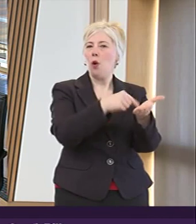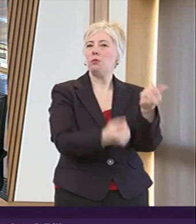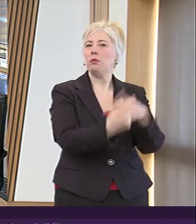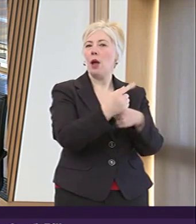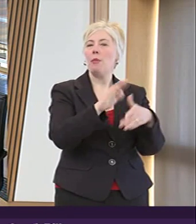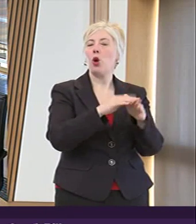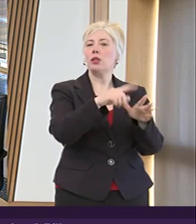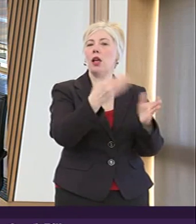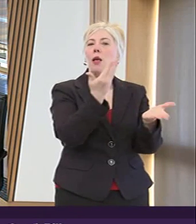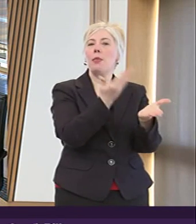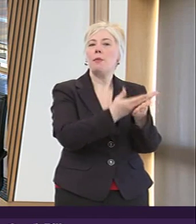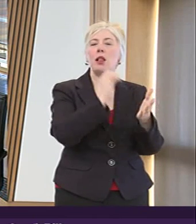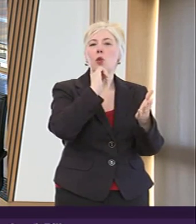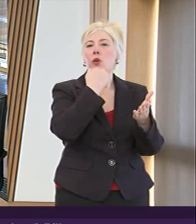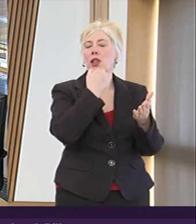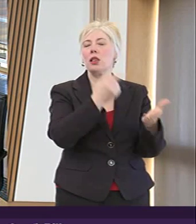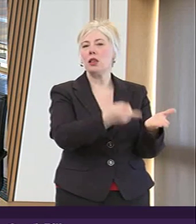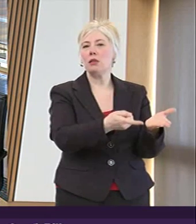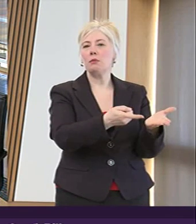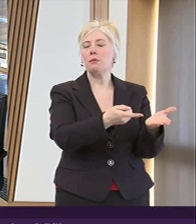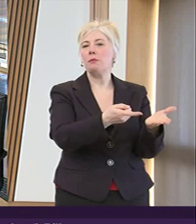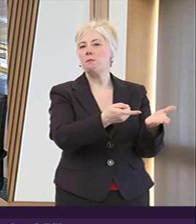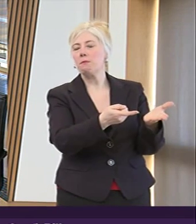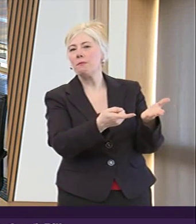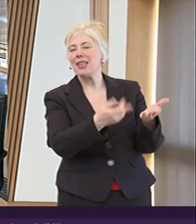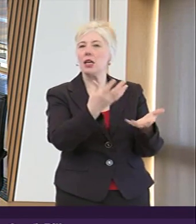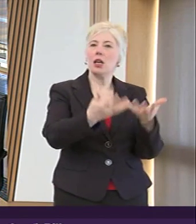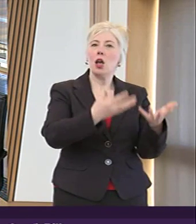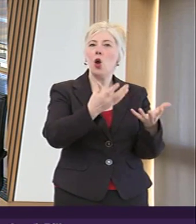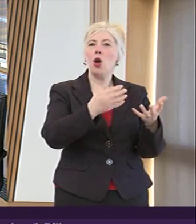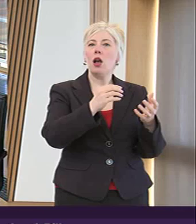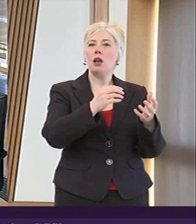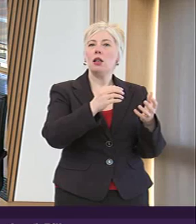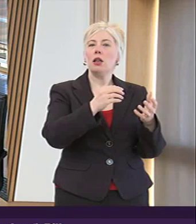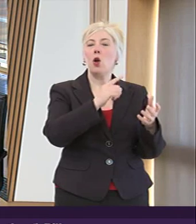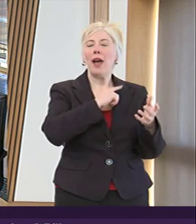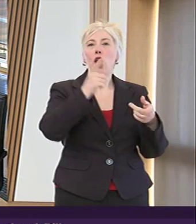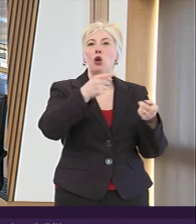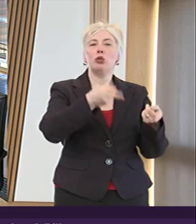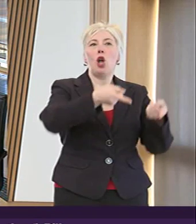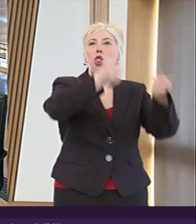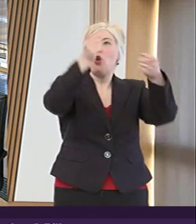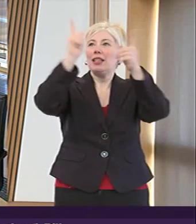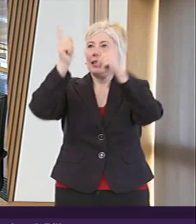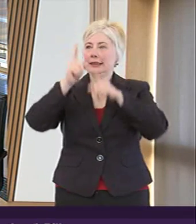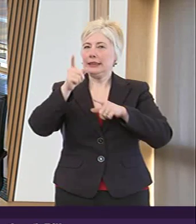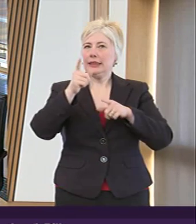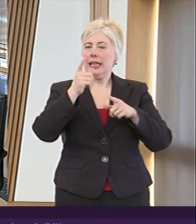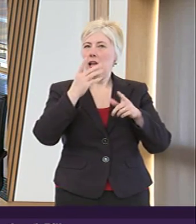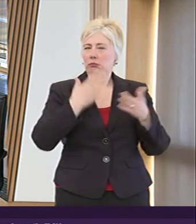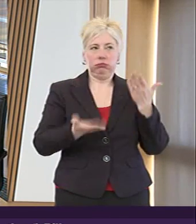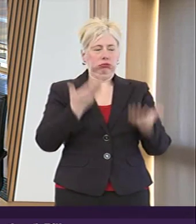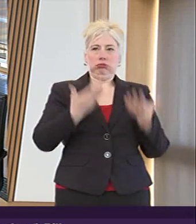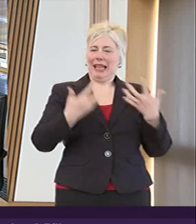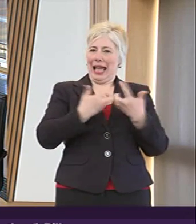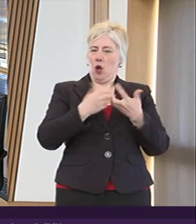providing that local that that bodies need to take account of guidance from governments rather